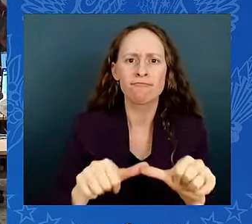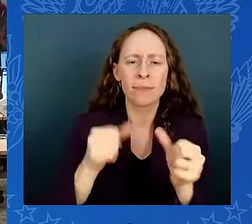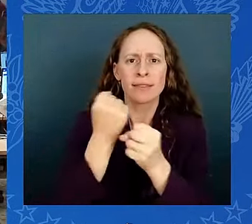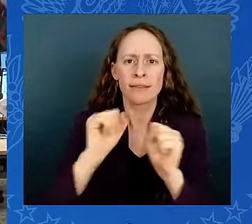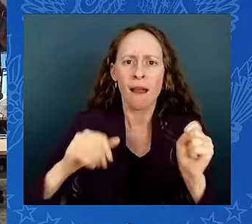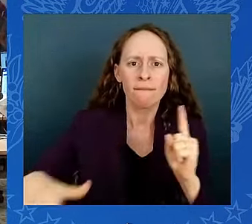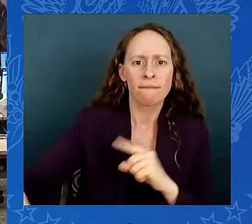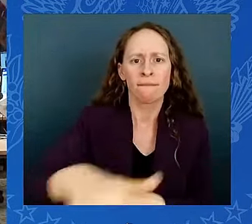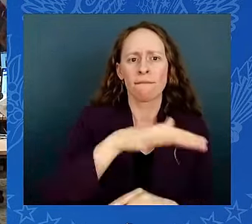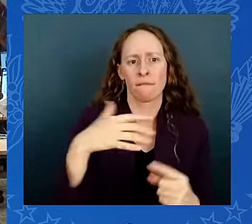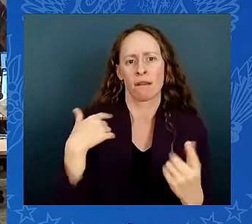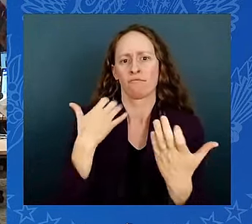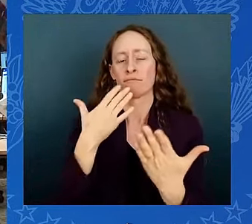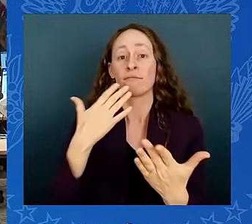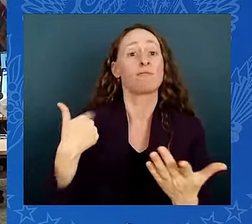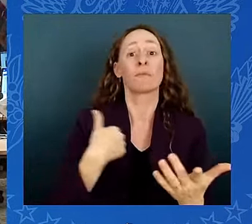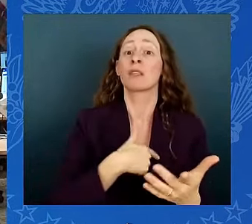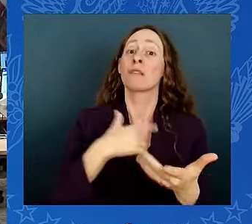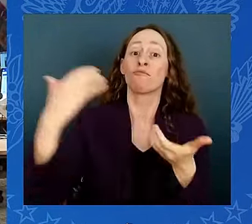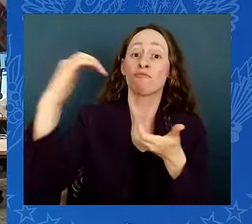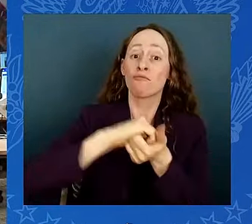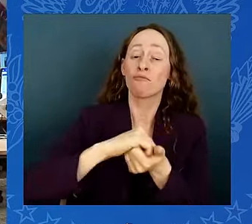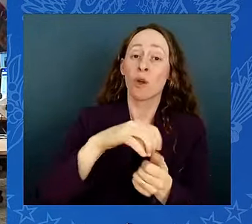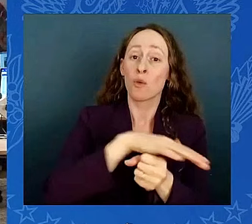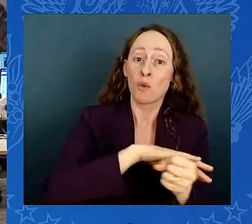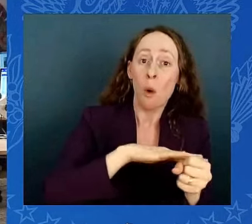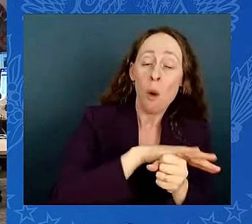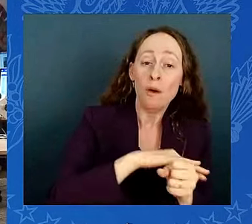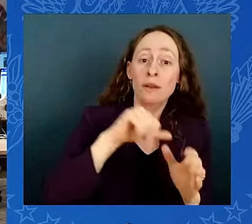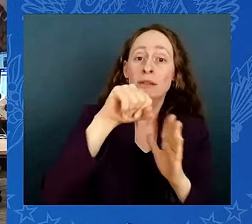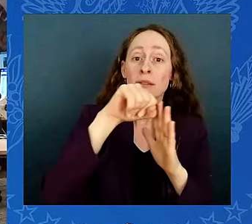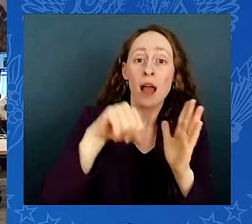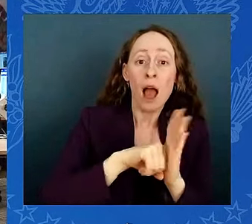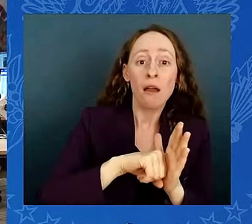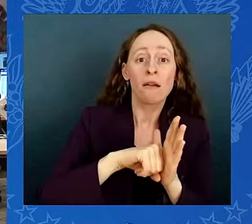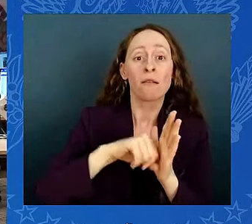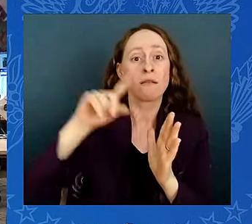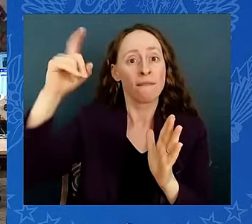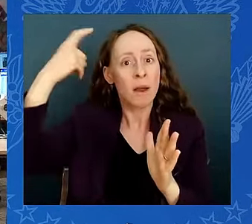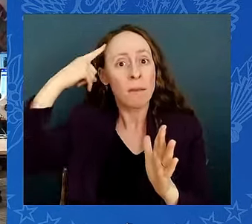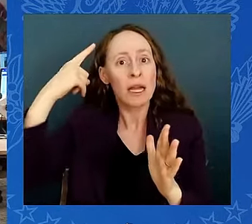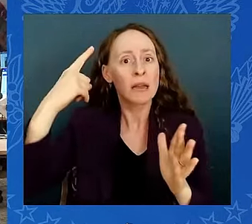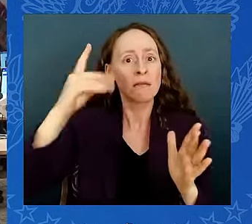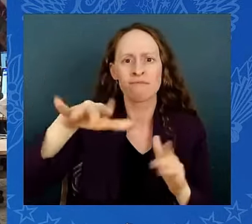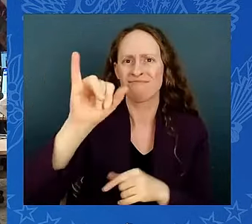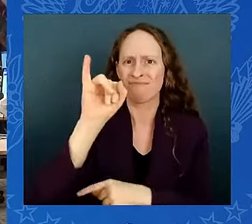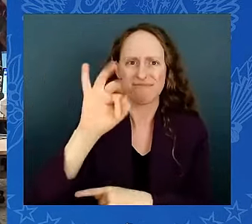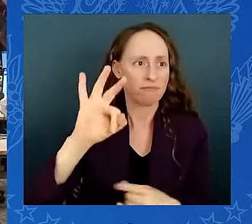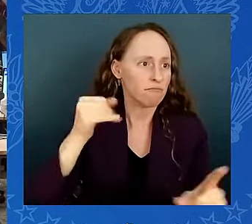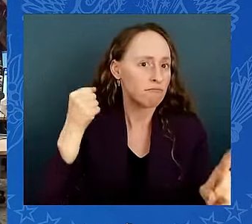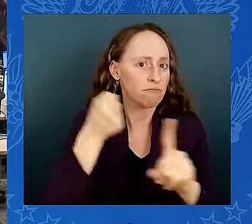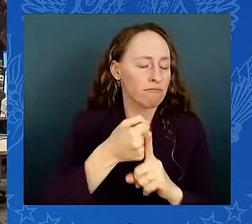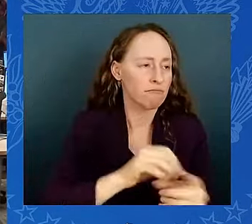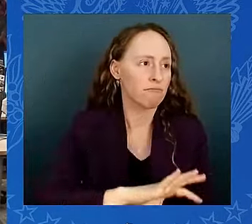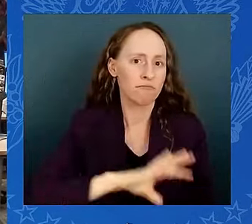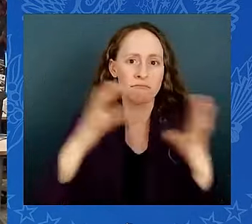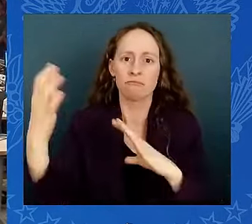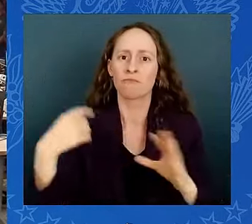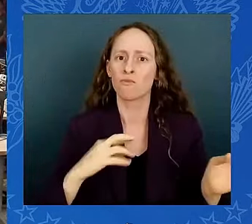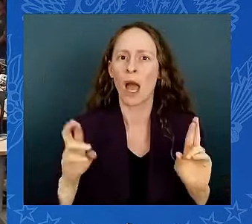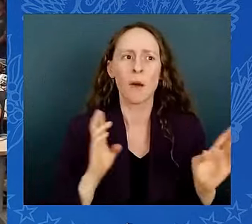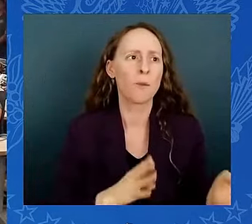this center to make sure everything works during emergencies. During an emergency or disaster, our team also works to disseminate timely